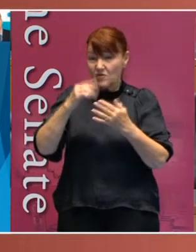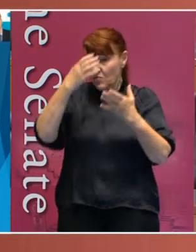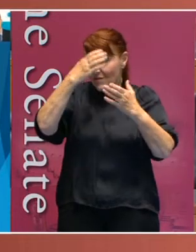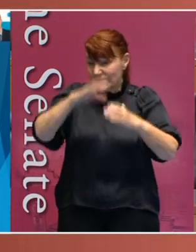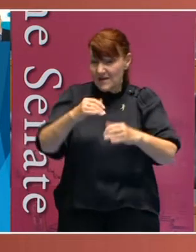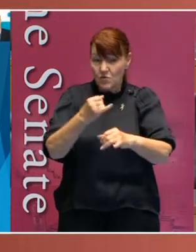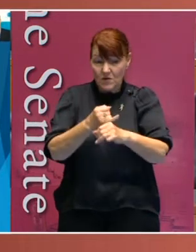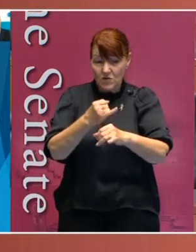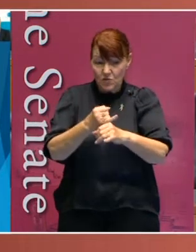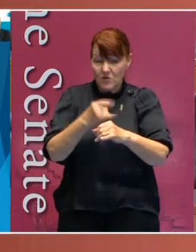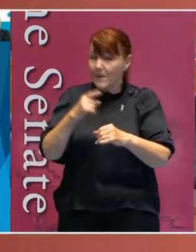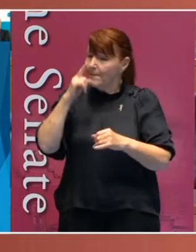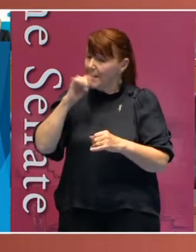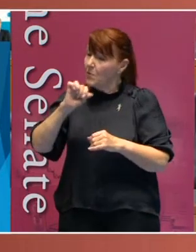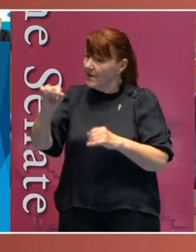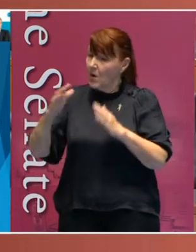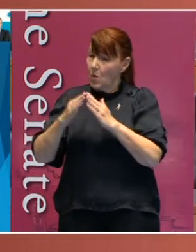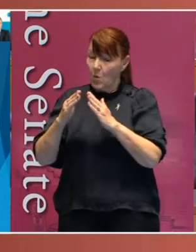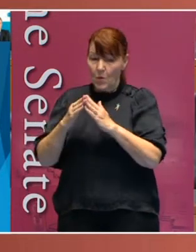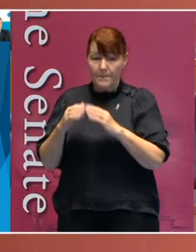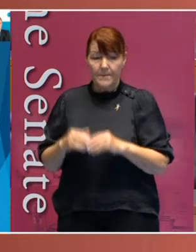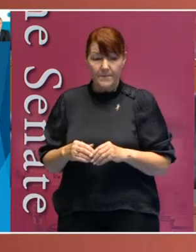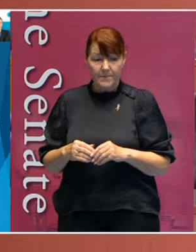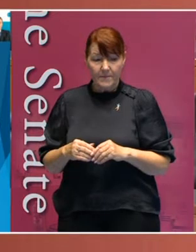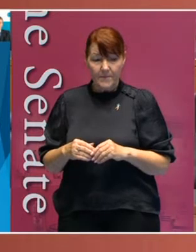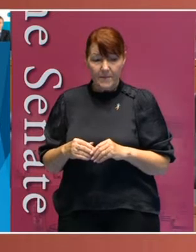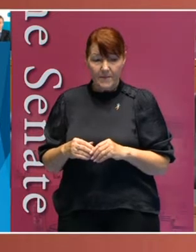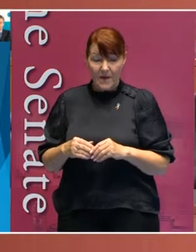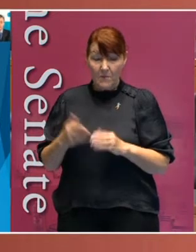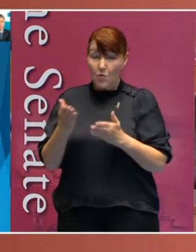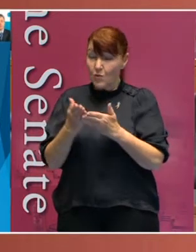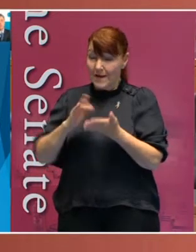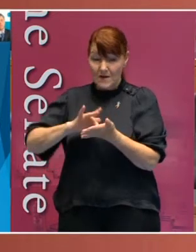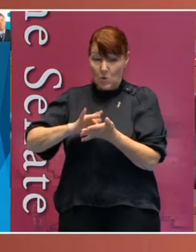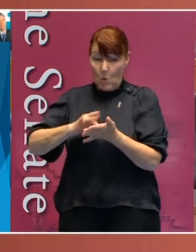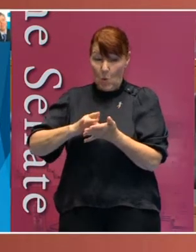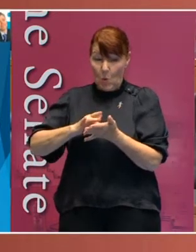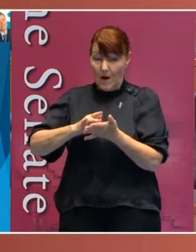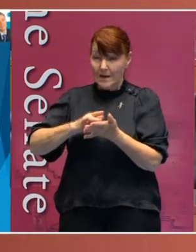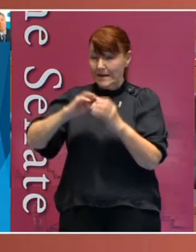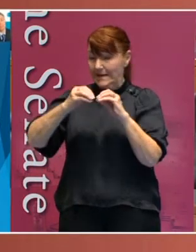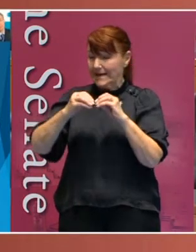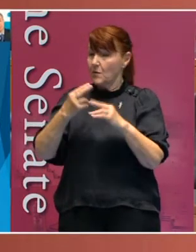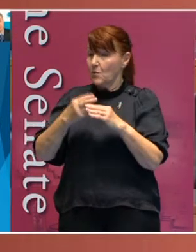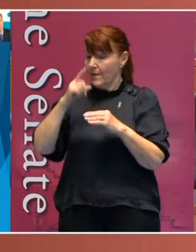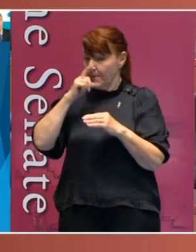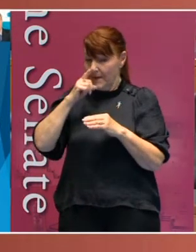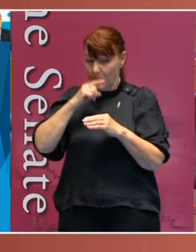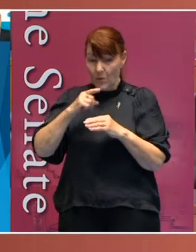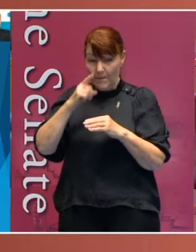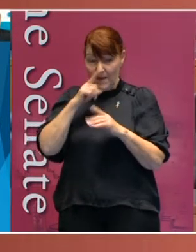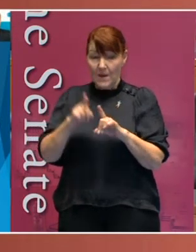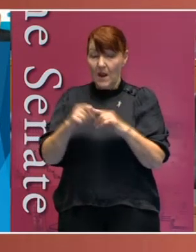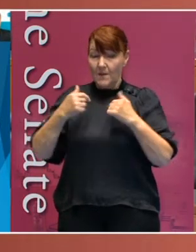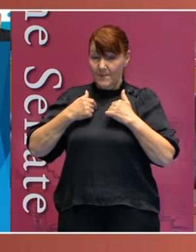institutions, but also people's homes. But at its essence, it deals with people, people like